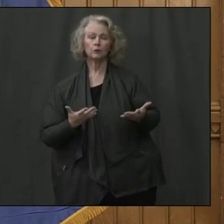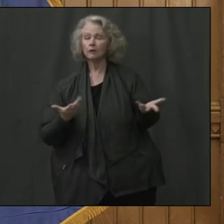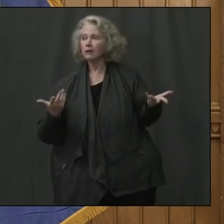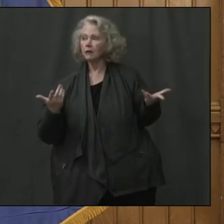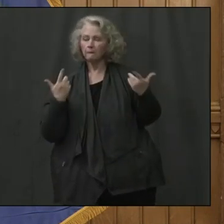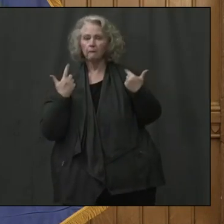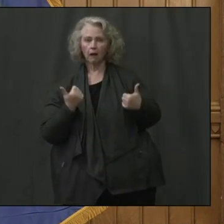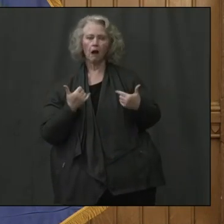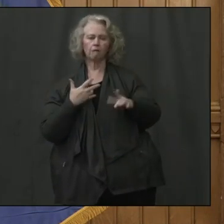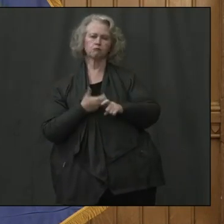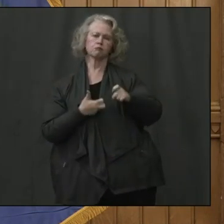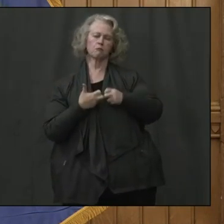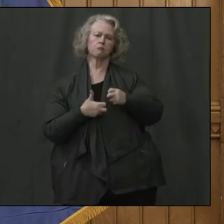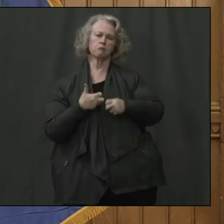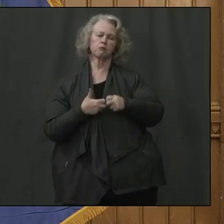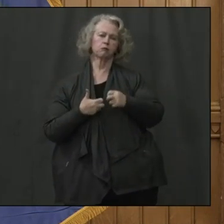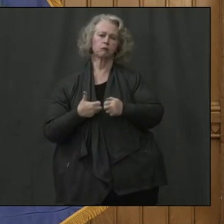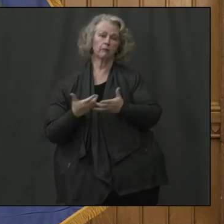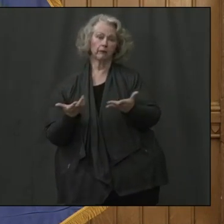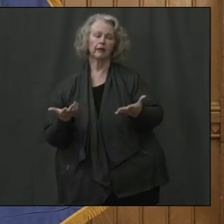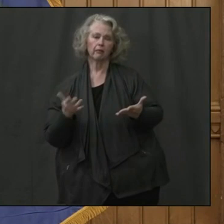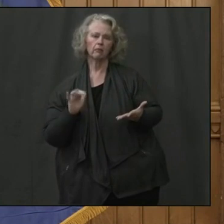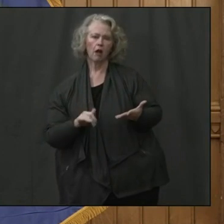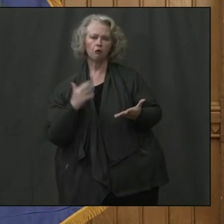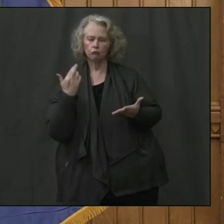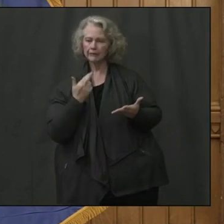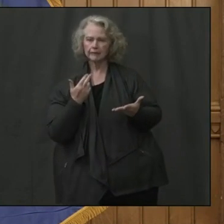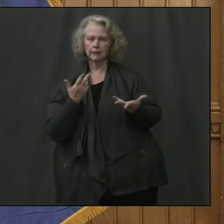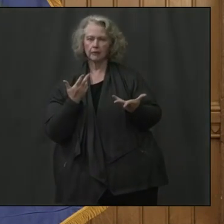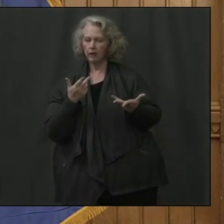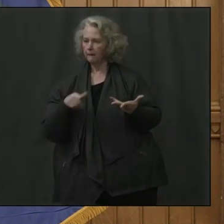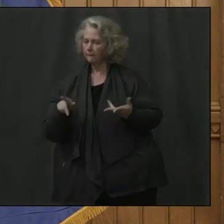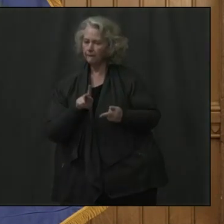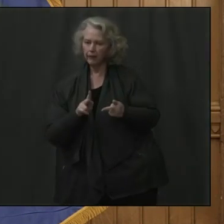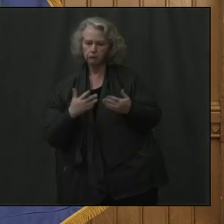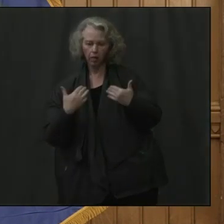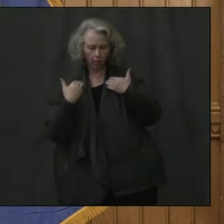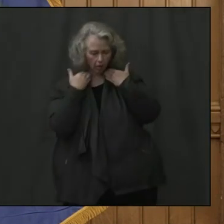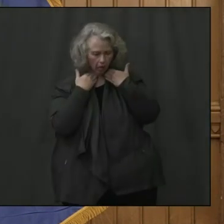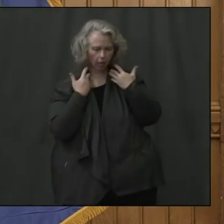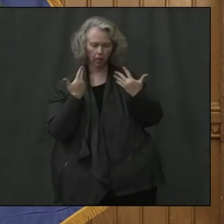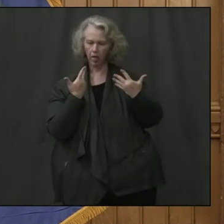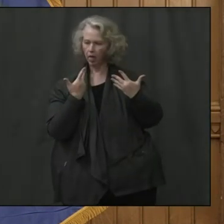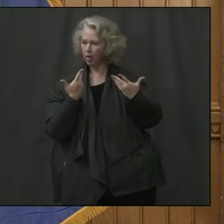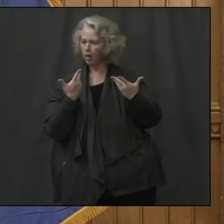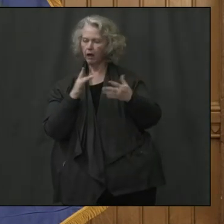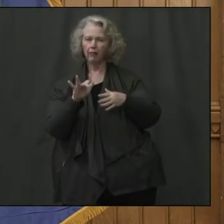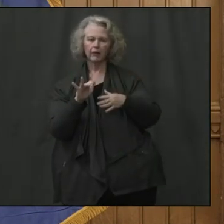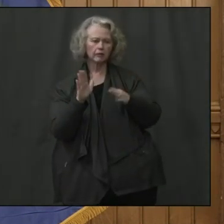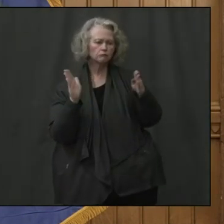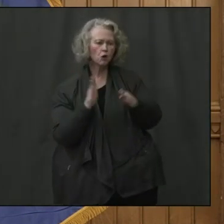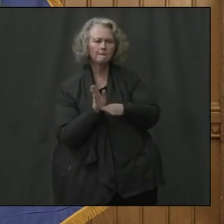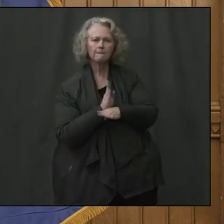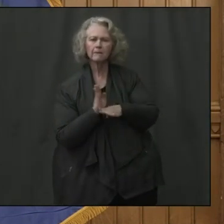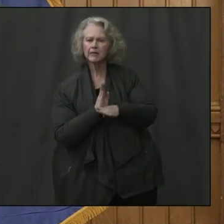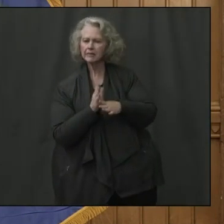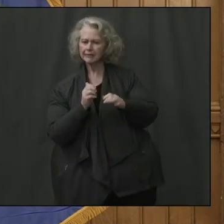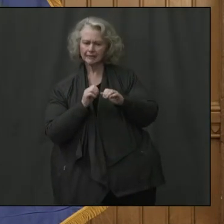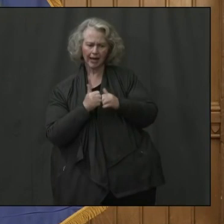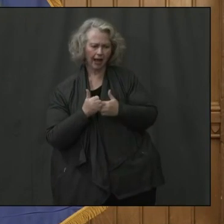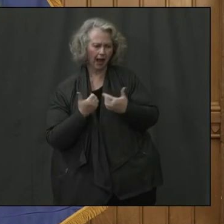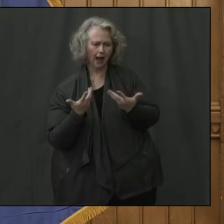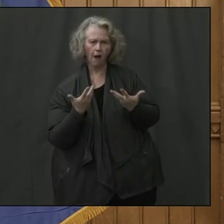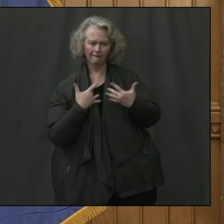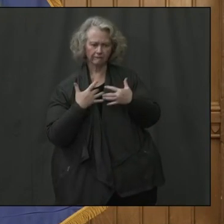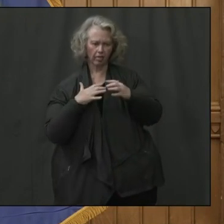we just described and ways to help those folks get back on their feet and ways to help us small businesses power through. We'll be able